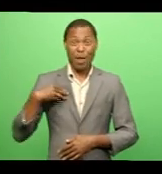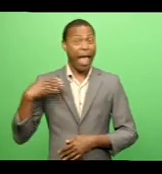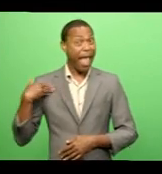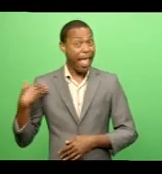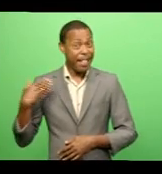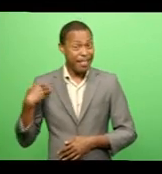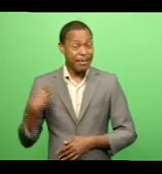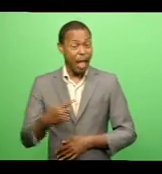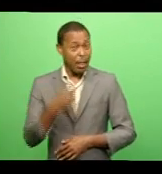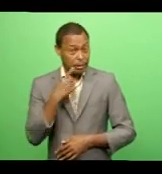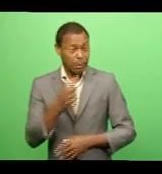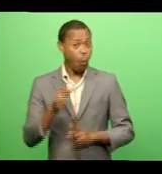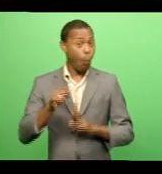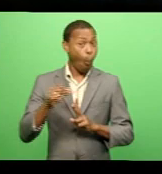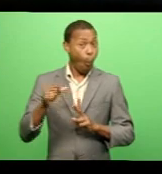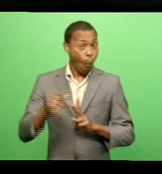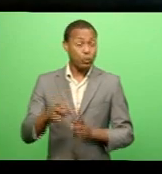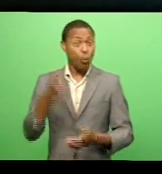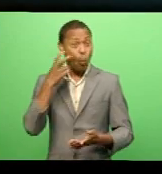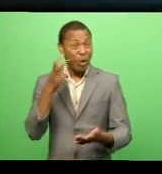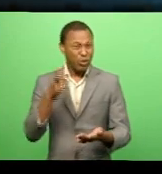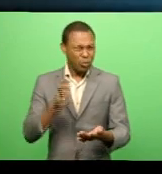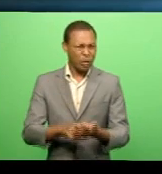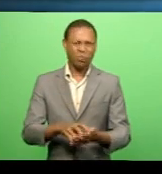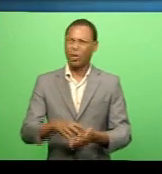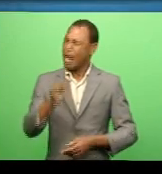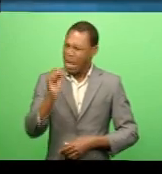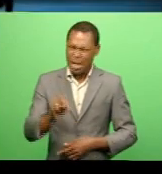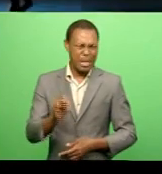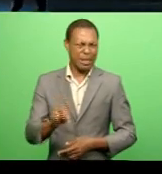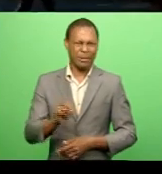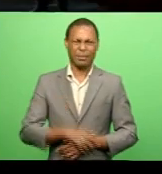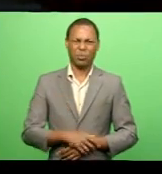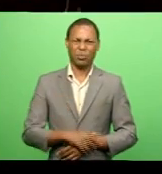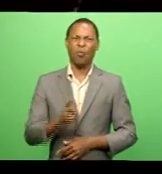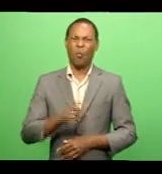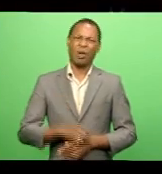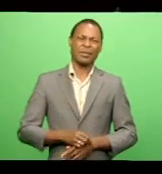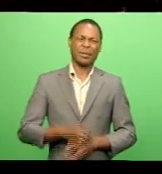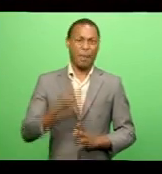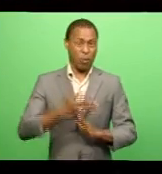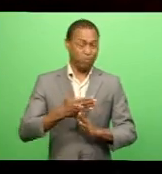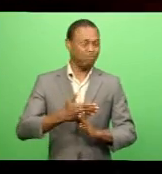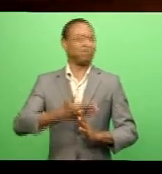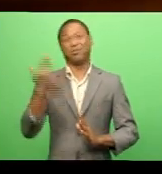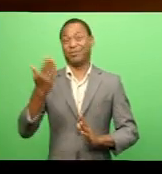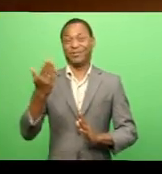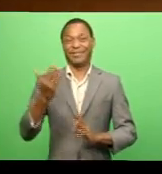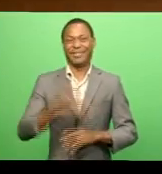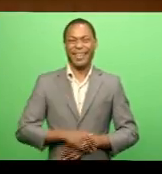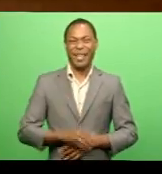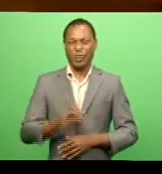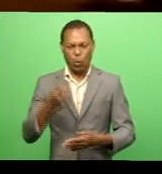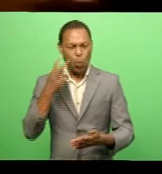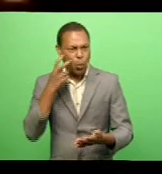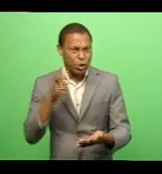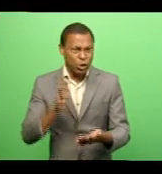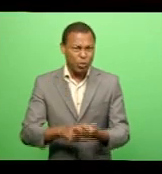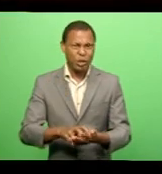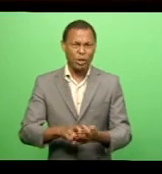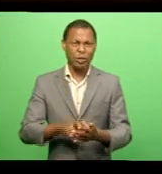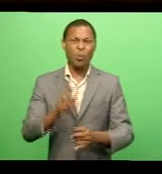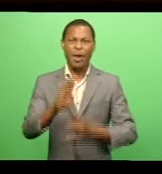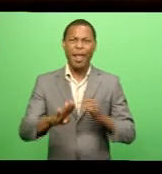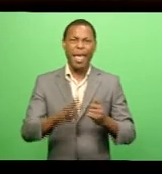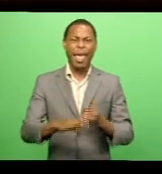reiterated that registration is vital As it may ease the border restrictions The registration is expected to end